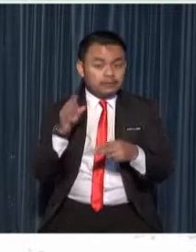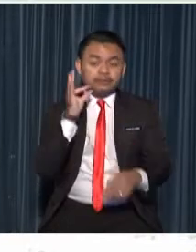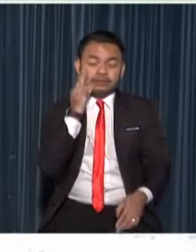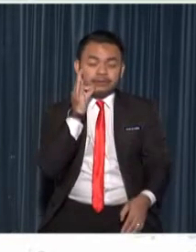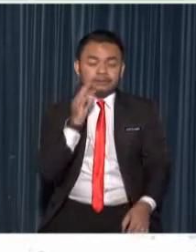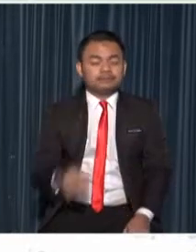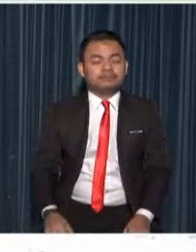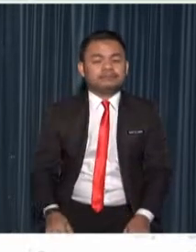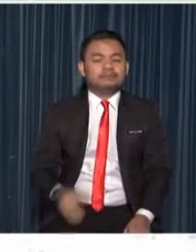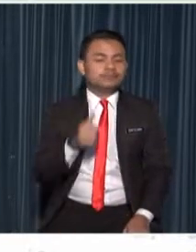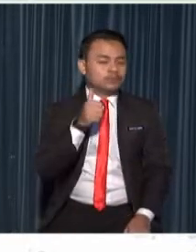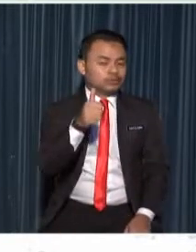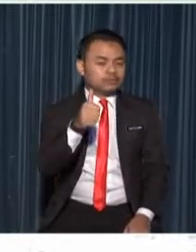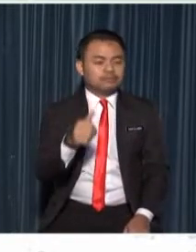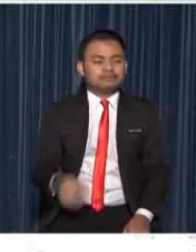well done